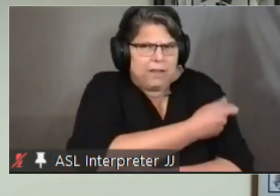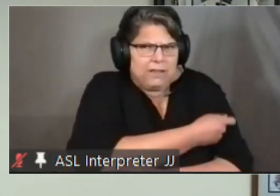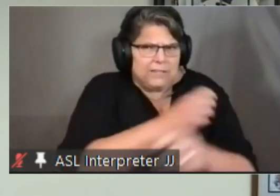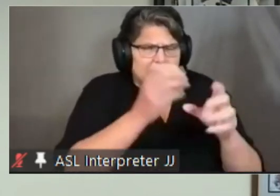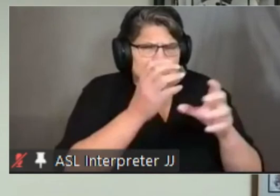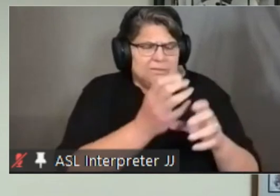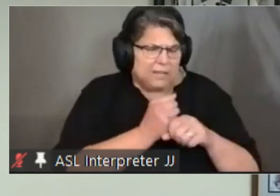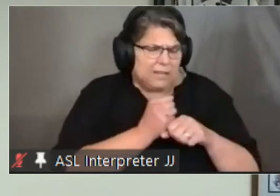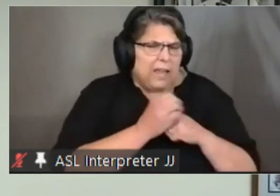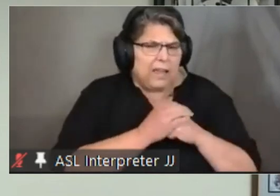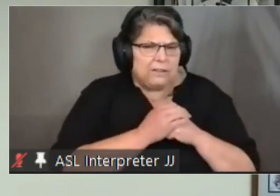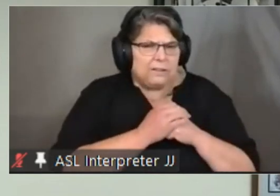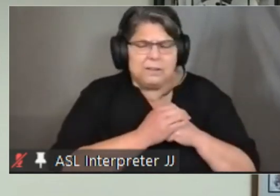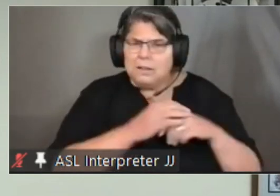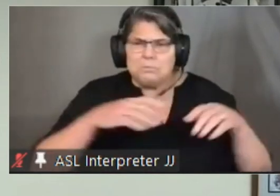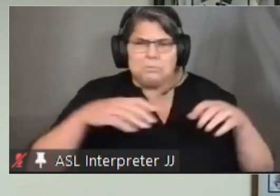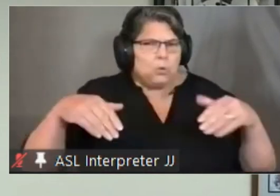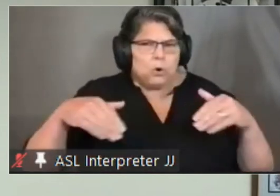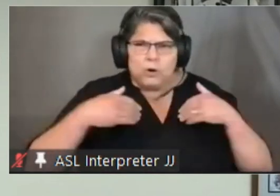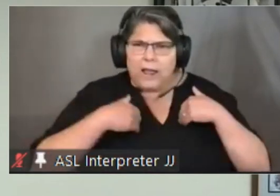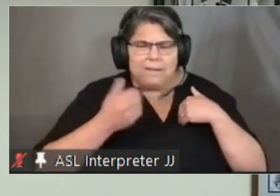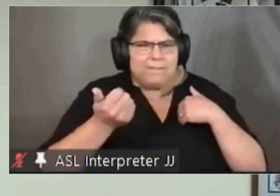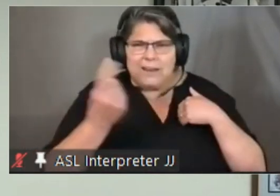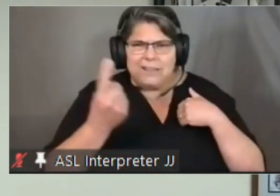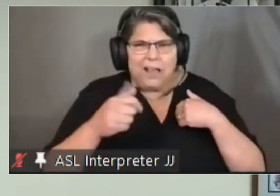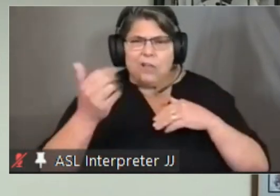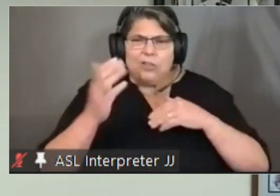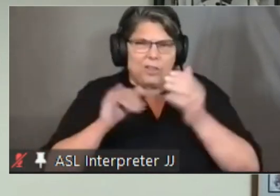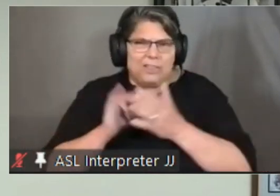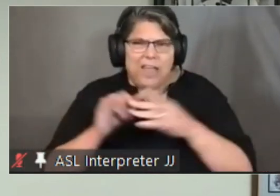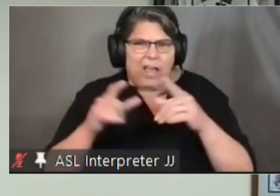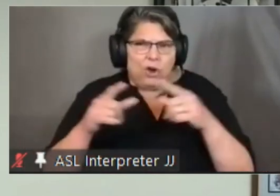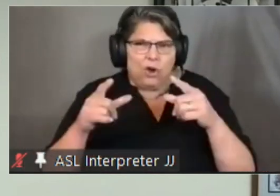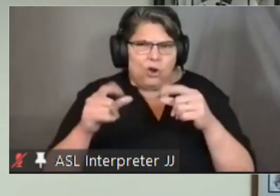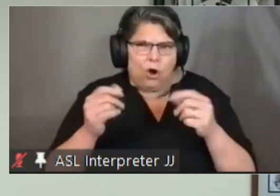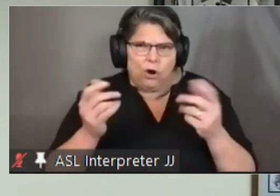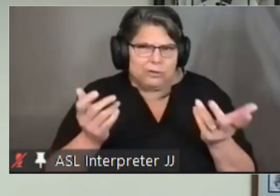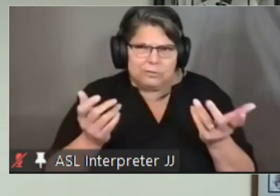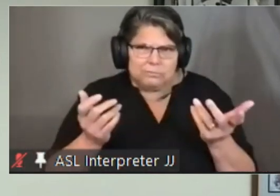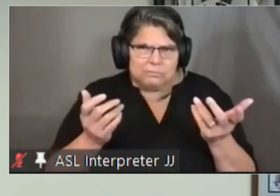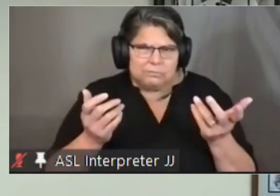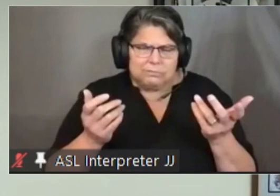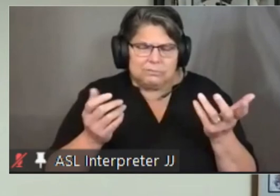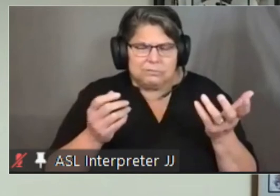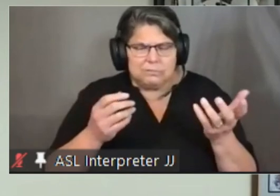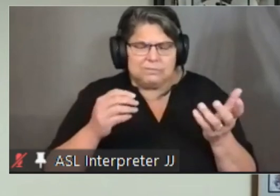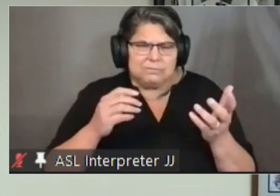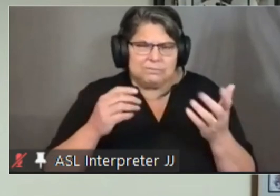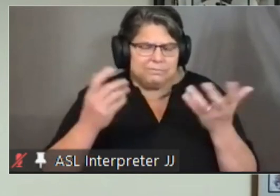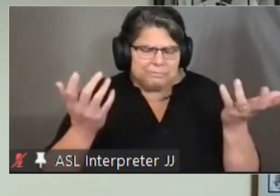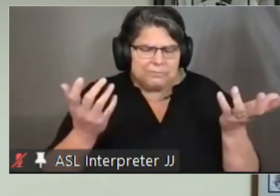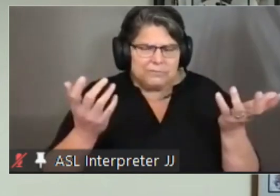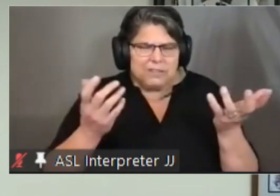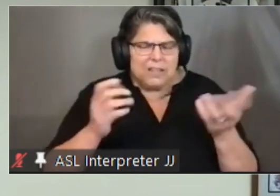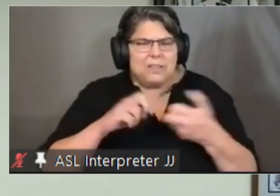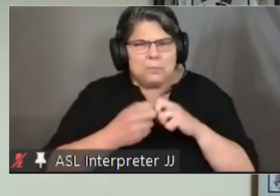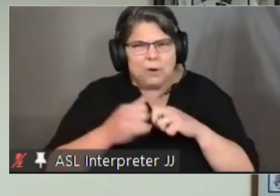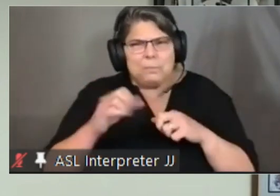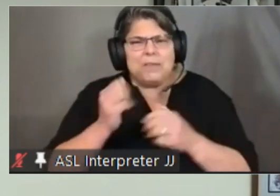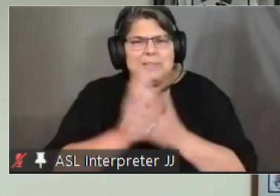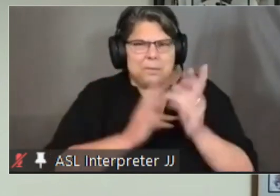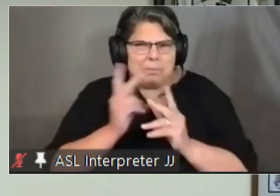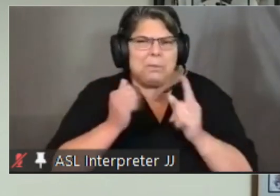uh statewide or nationwide yet number of people are are experimenting with that the problem is potential fraud